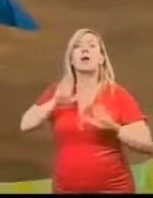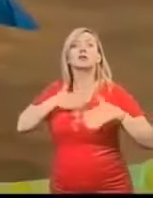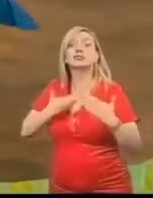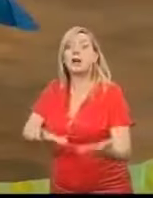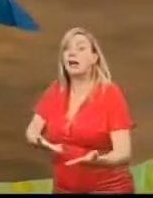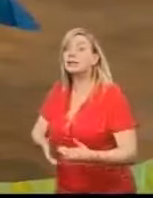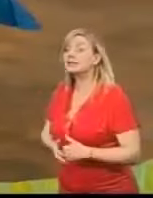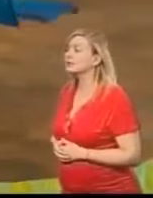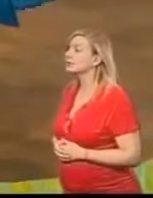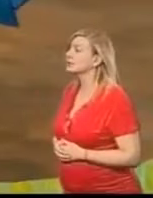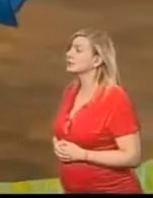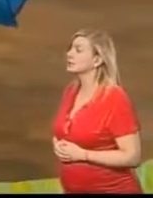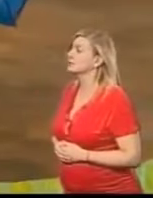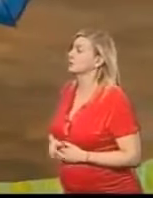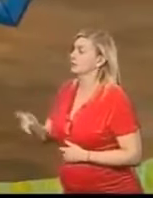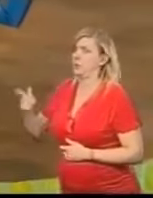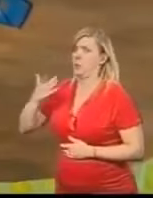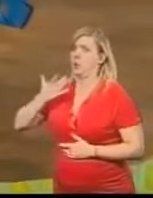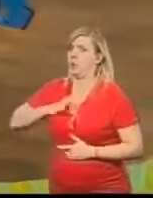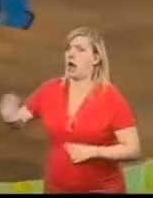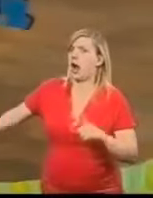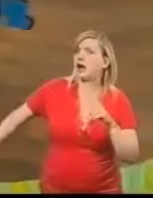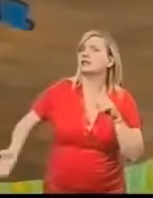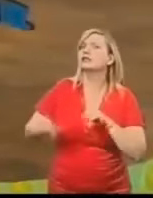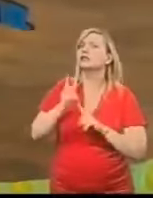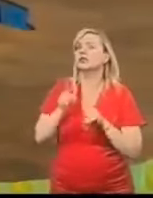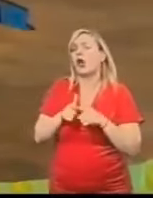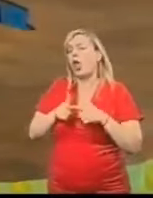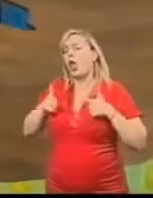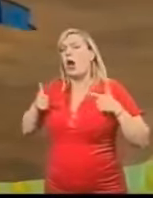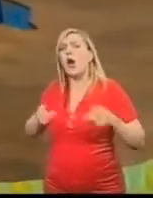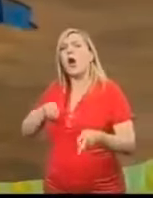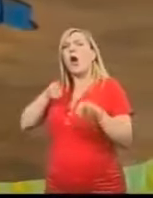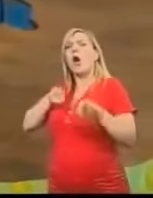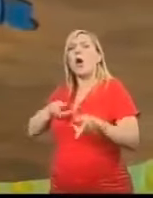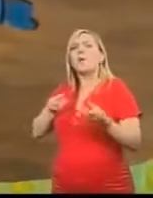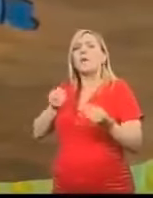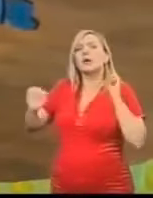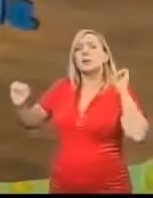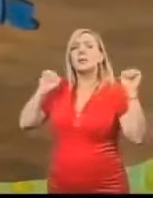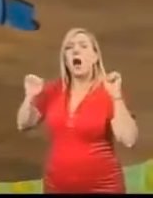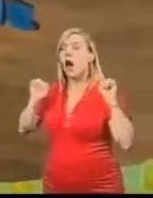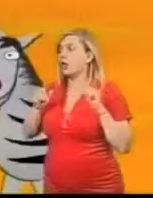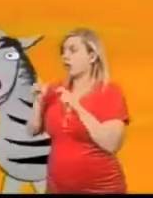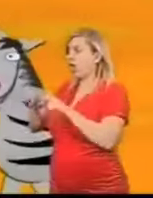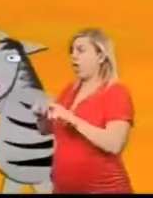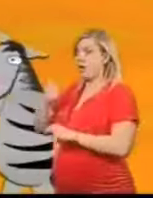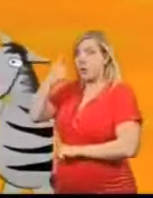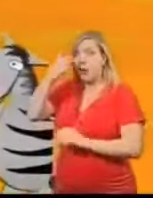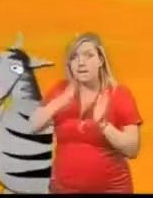Harry Hippo wants to set the record for the longest mud bath in Funky history He's been there for a month so far